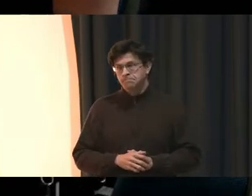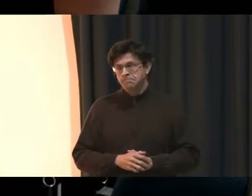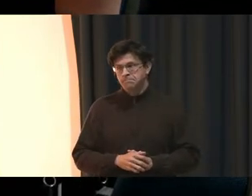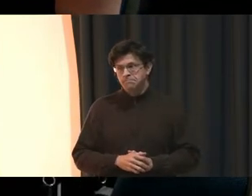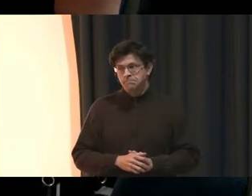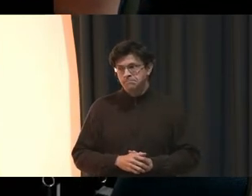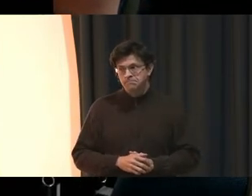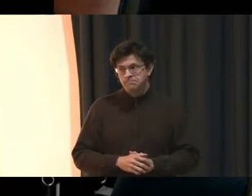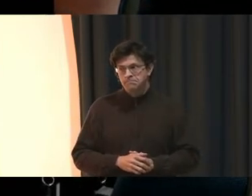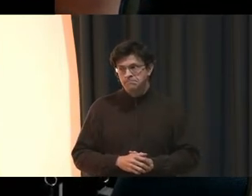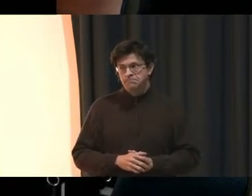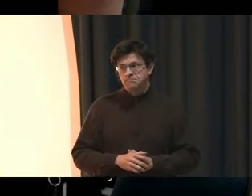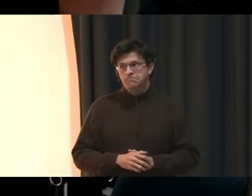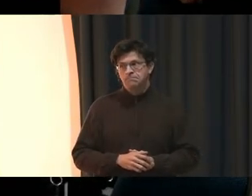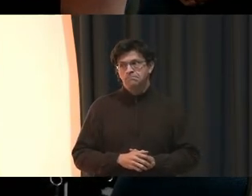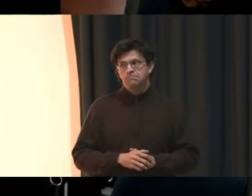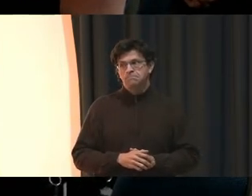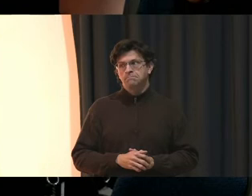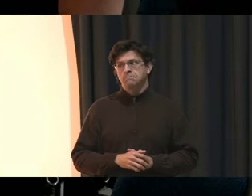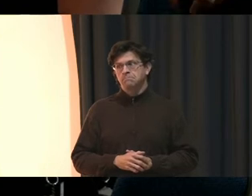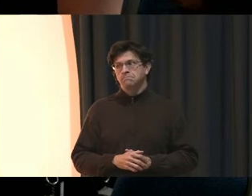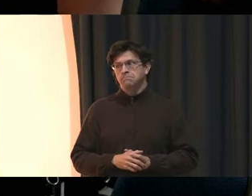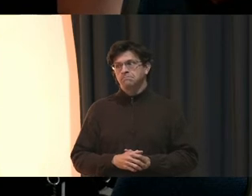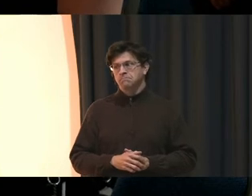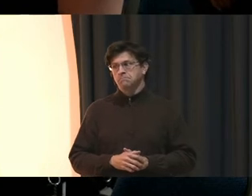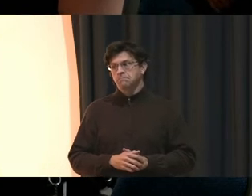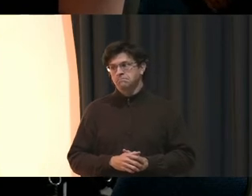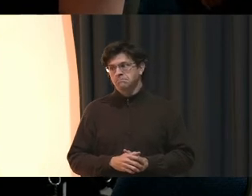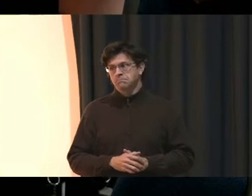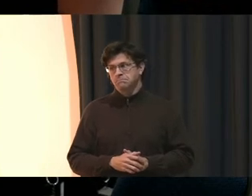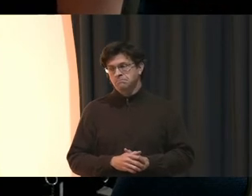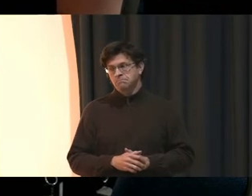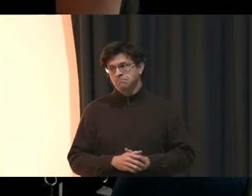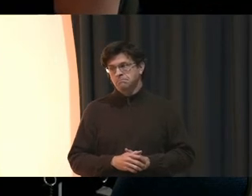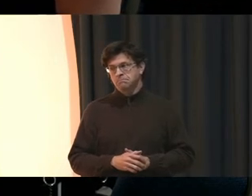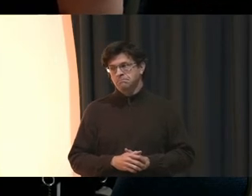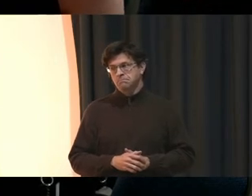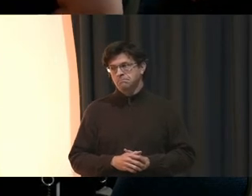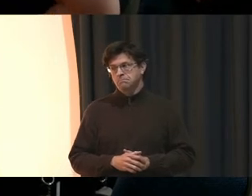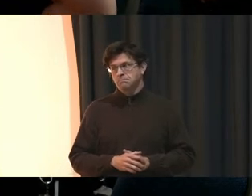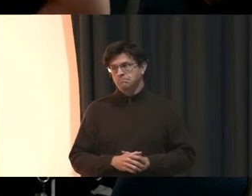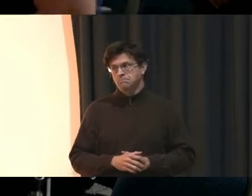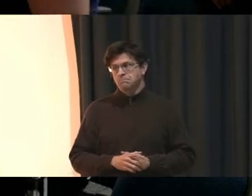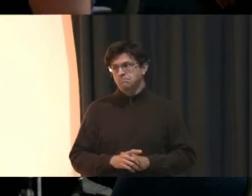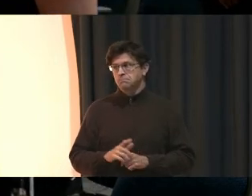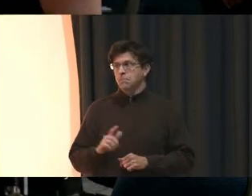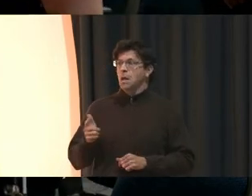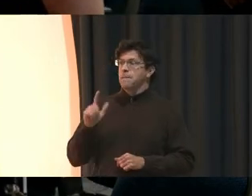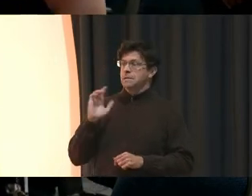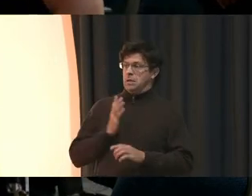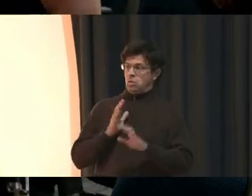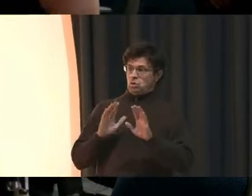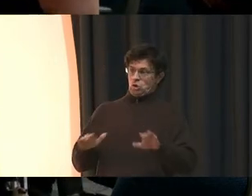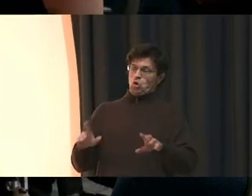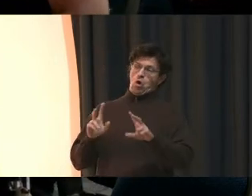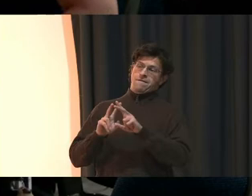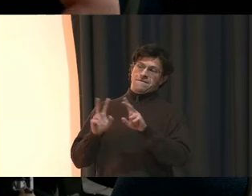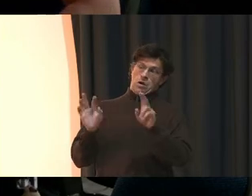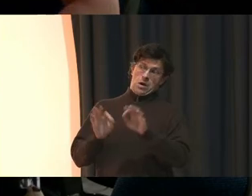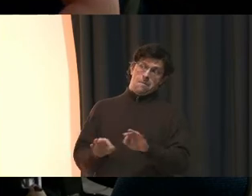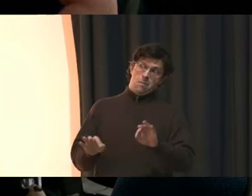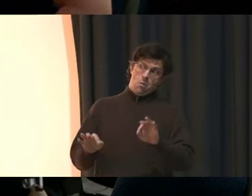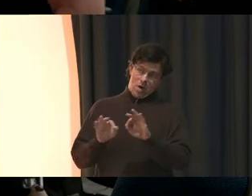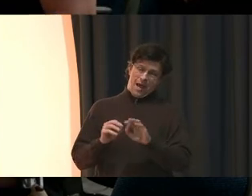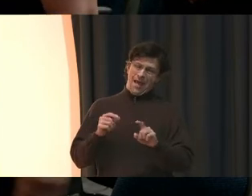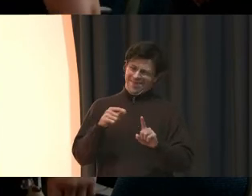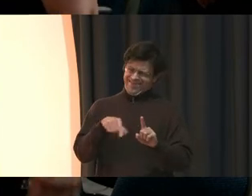Porque nuestros muchachos son importantes y son el futuro de este país. Porque nuestros niños son muy importantes y son